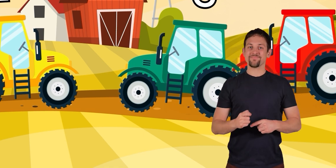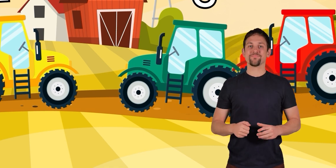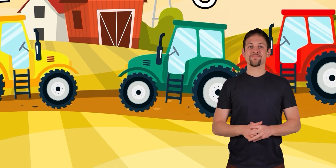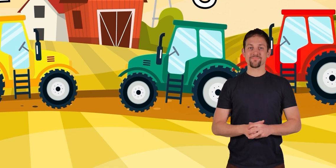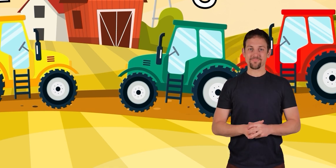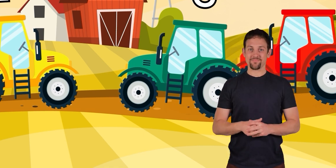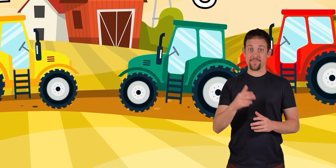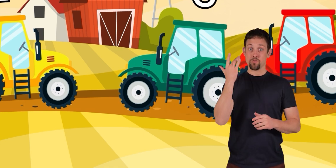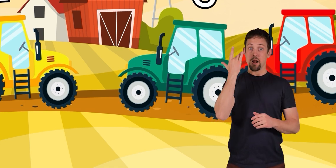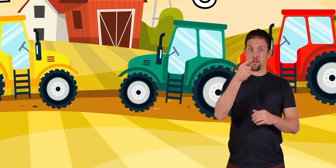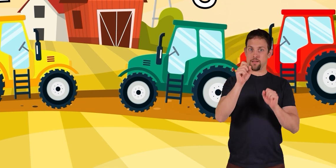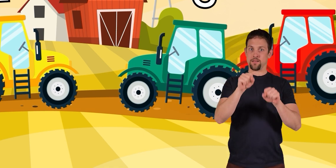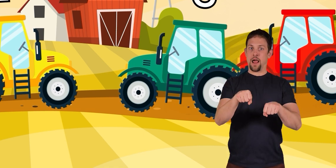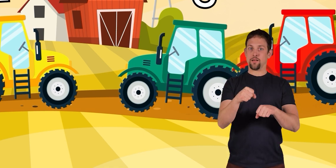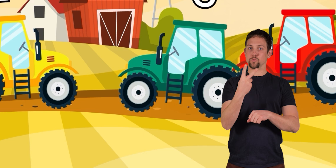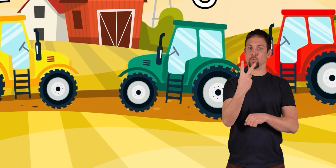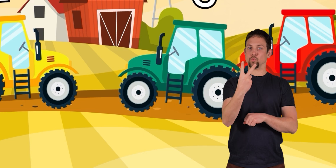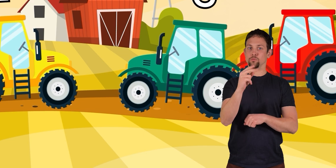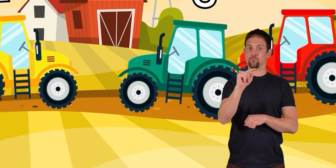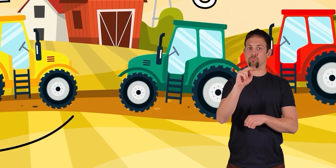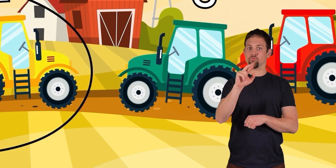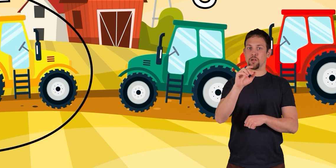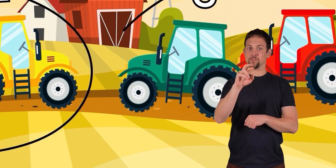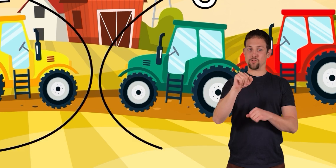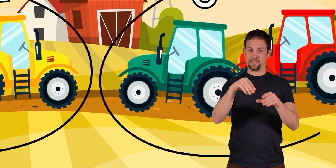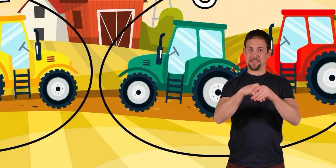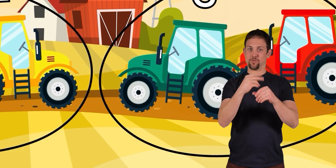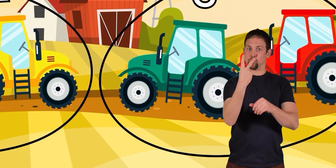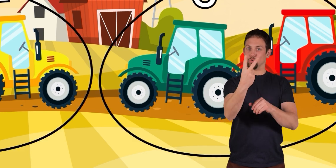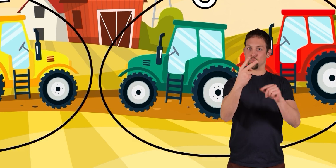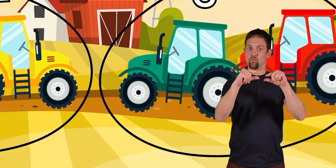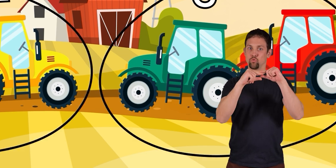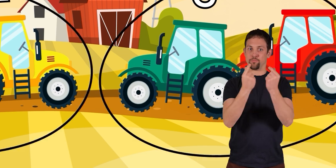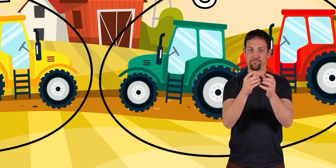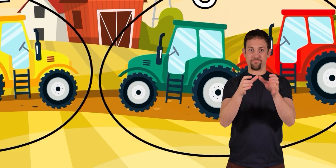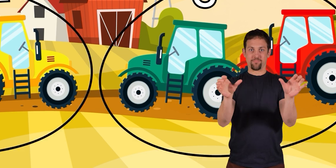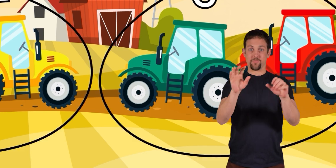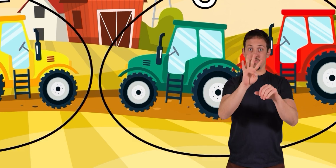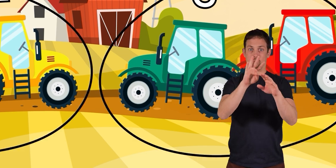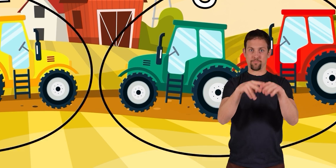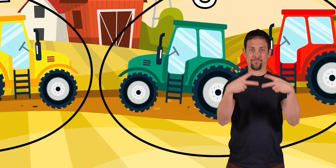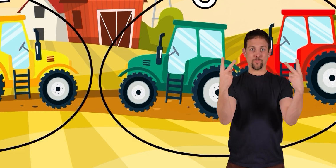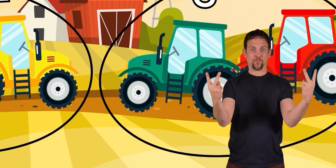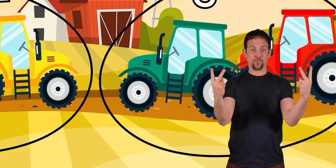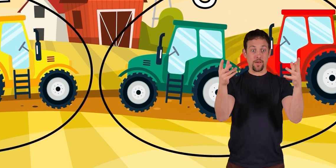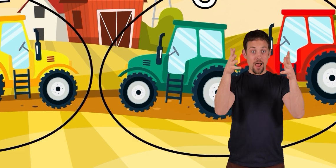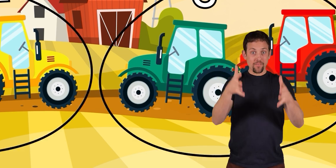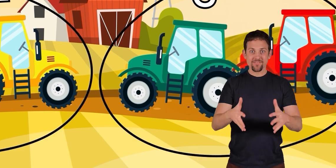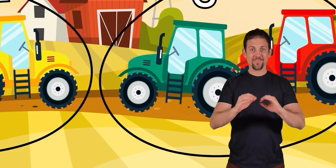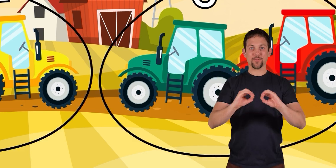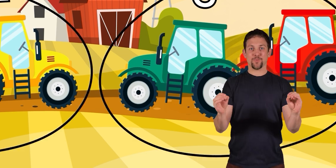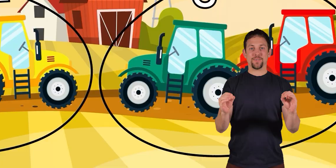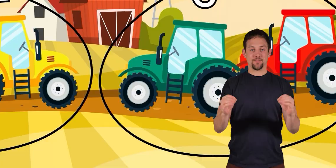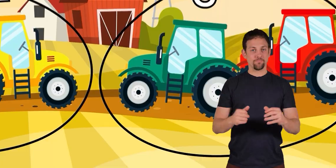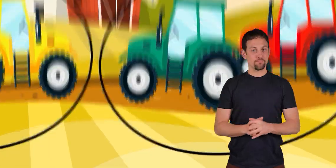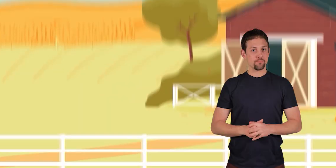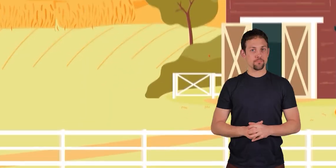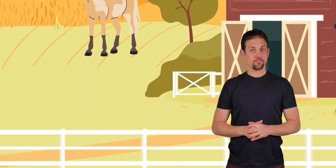correct! That is because you can put 2 tractors into 2 groups without any leftovers.